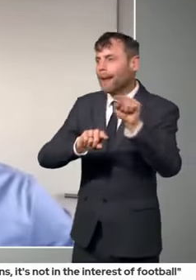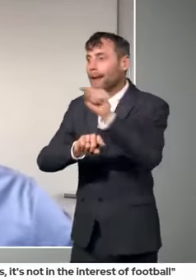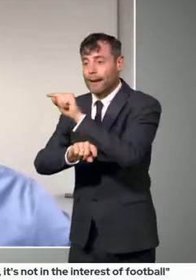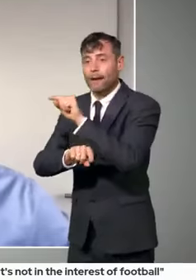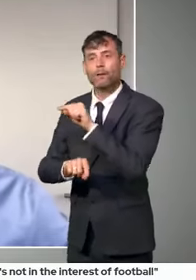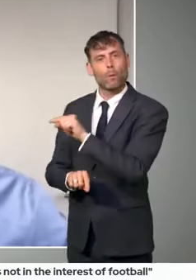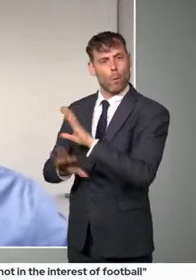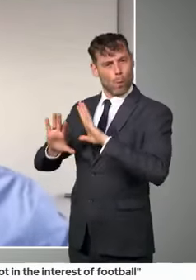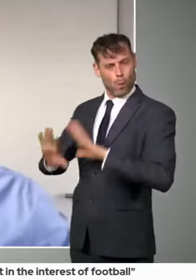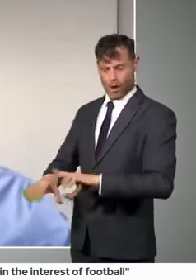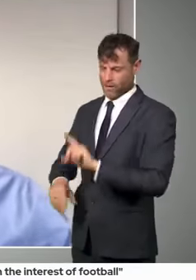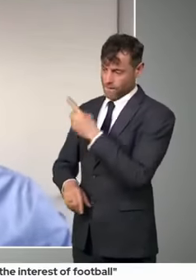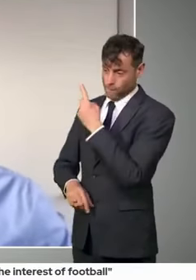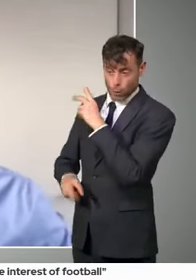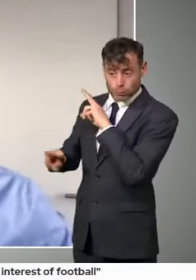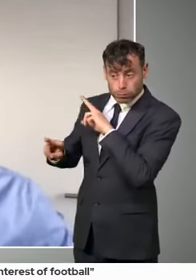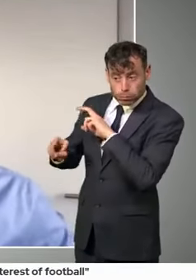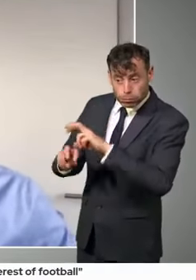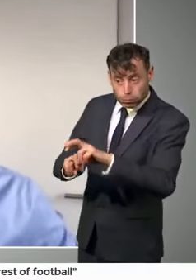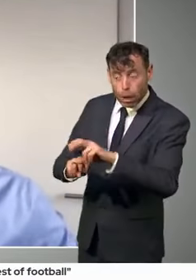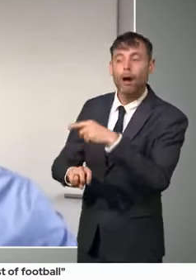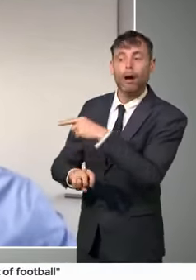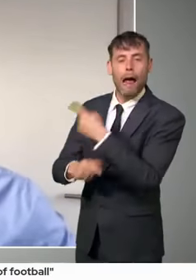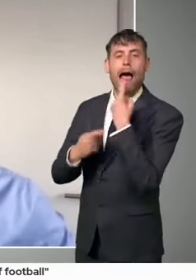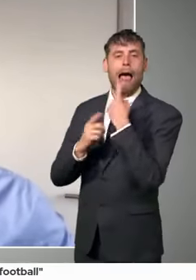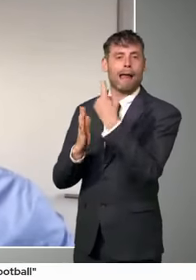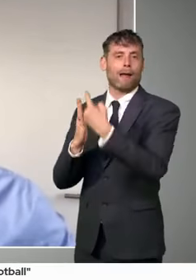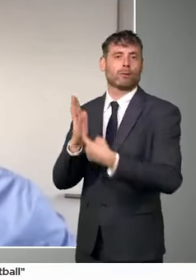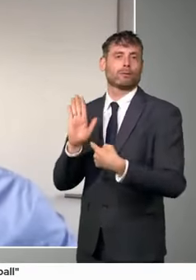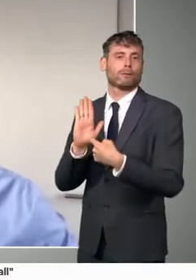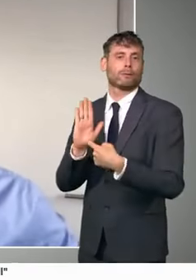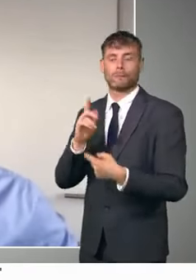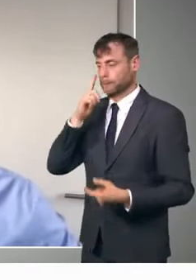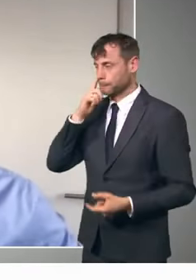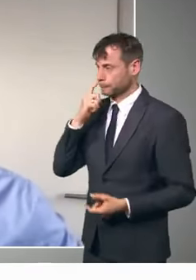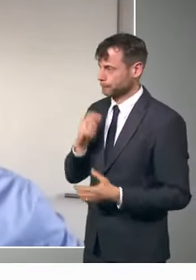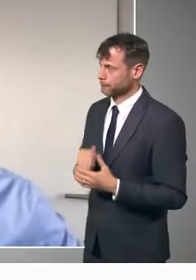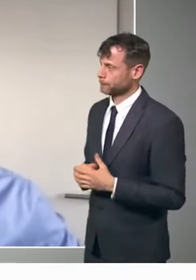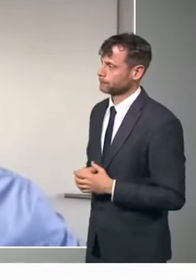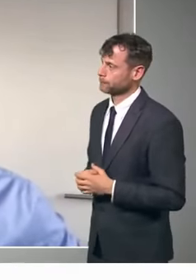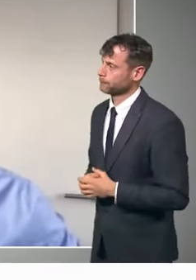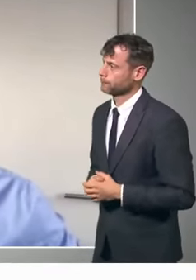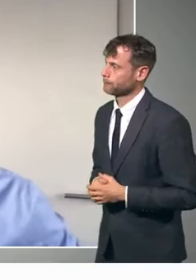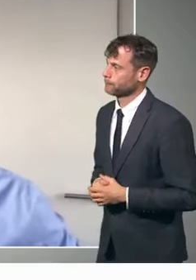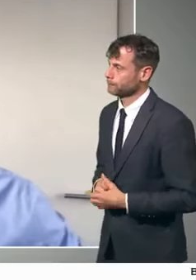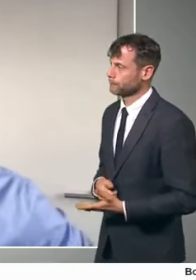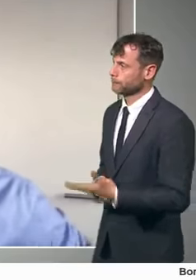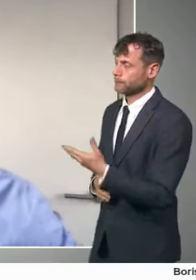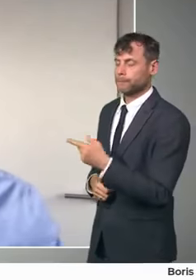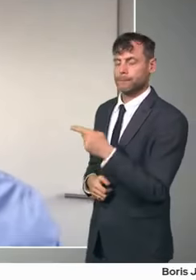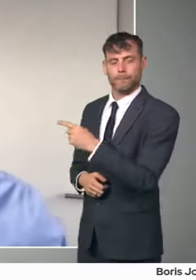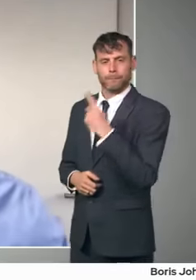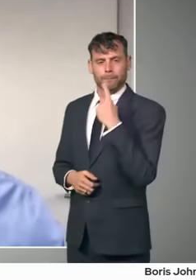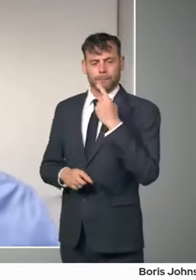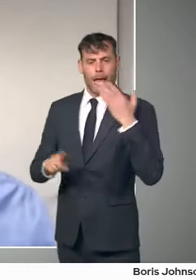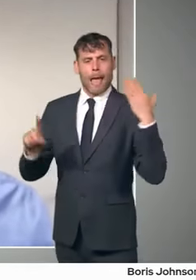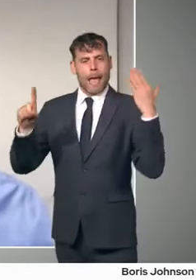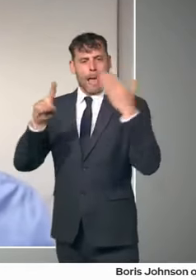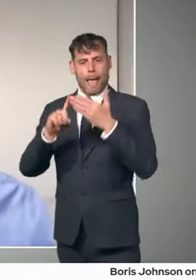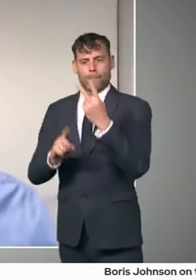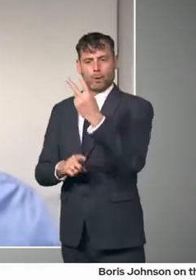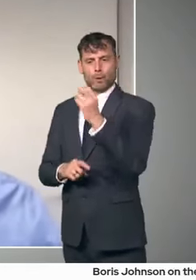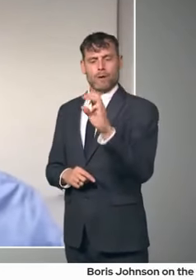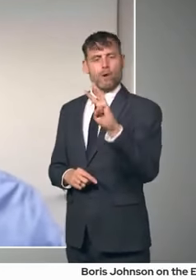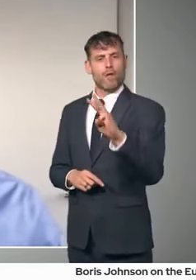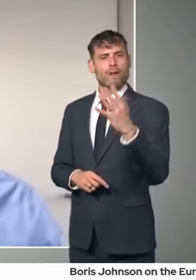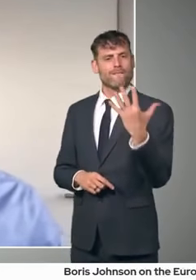Prime Minister, you've set out a new legally binding target to cut emissions by 78% by 2035, but also to include aviation